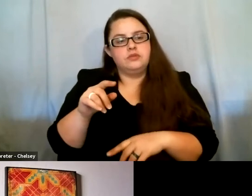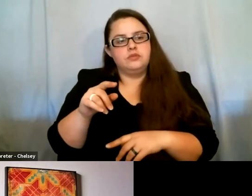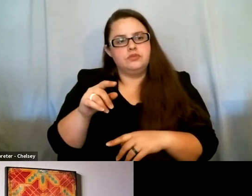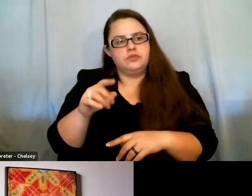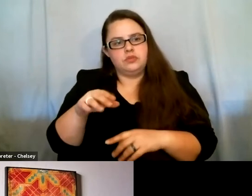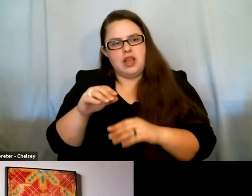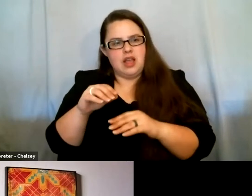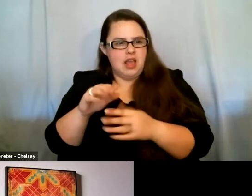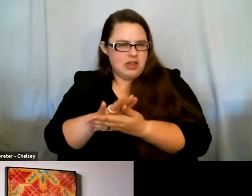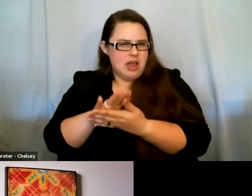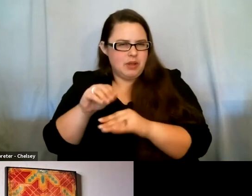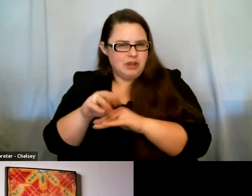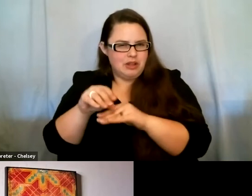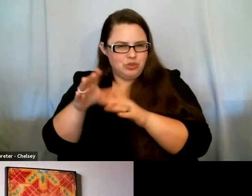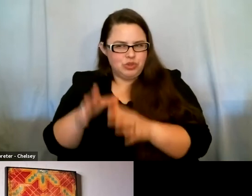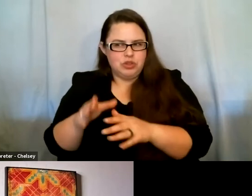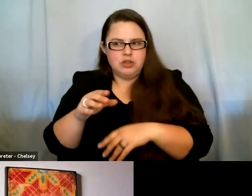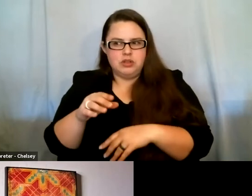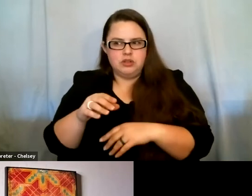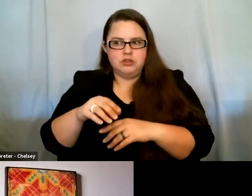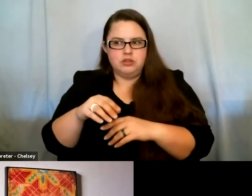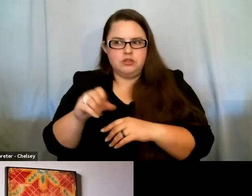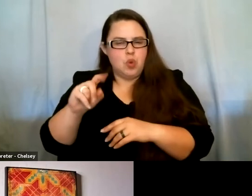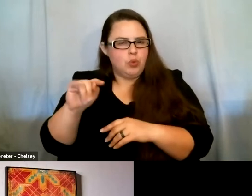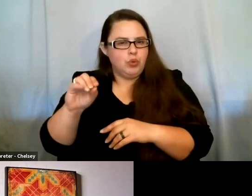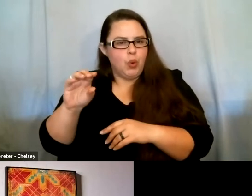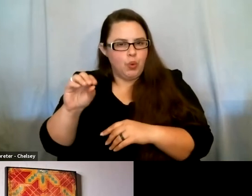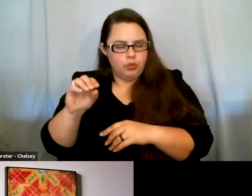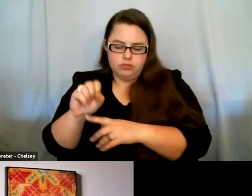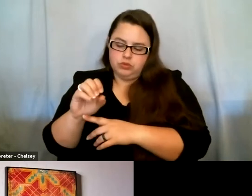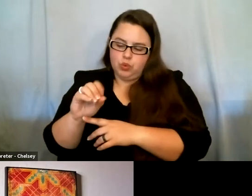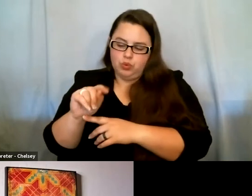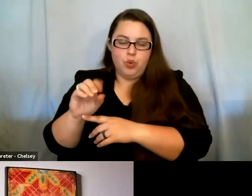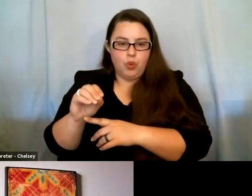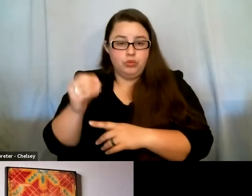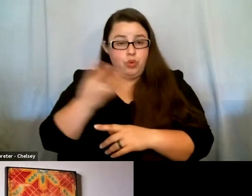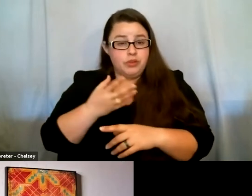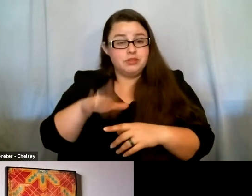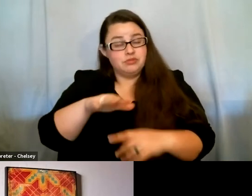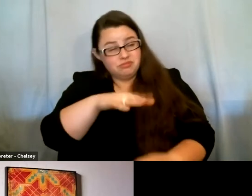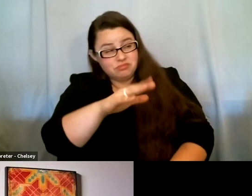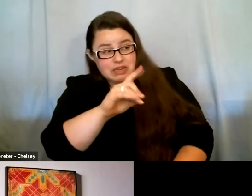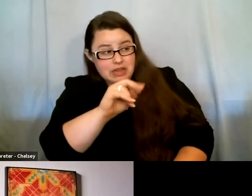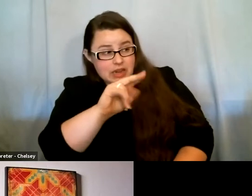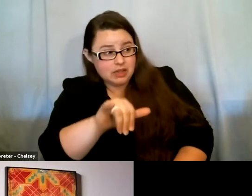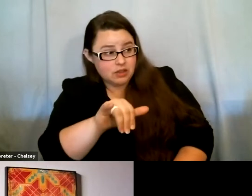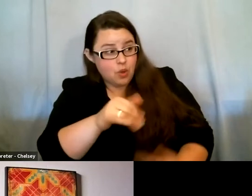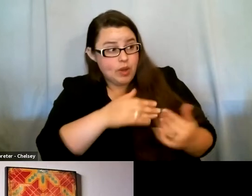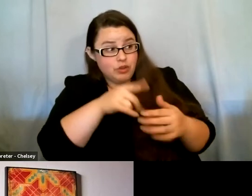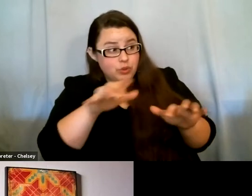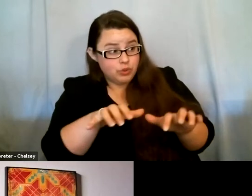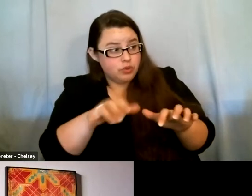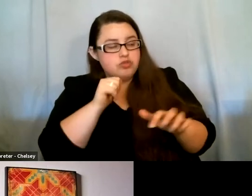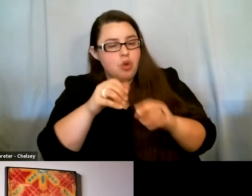academic counselor, he was an academic counselor at St. Rios College at the time, now he's a dean at Santana College. And he tells me like, Danny, whatever you do, don't drop the